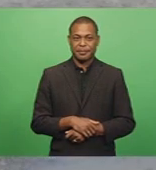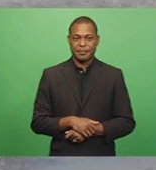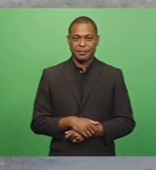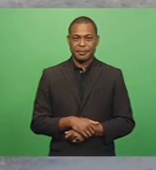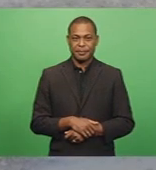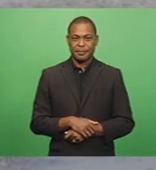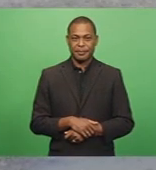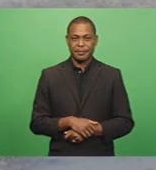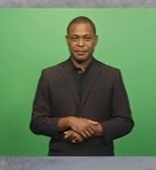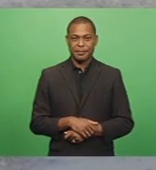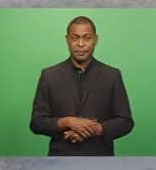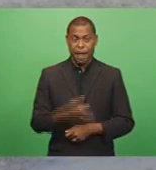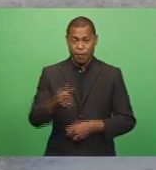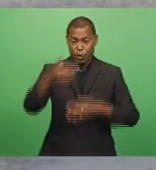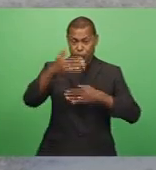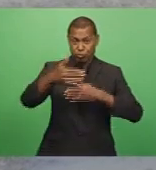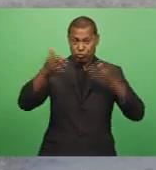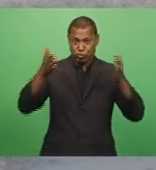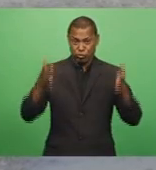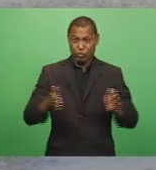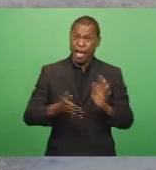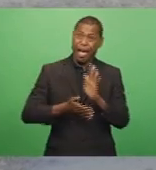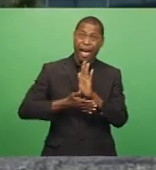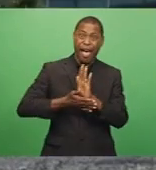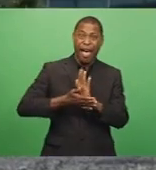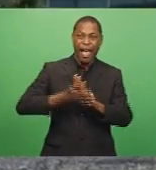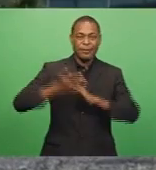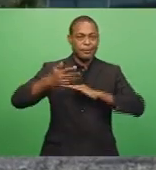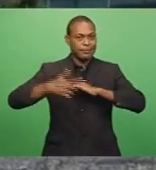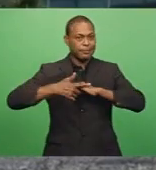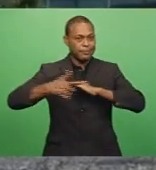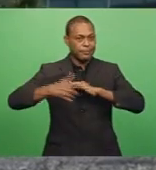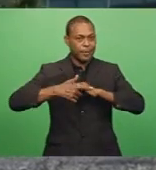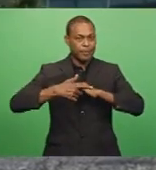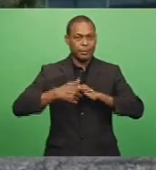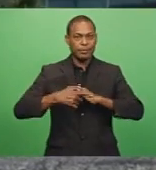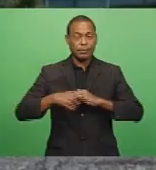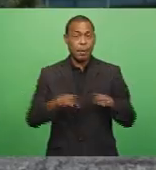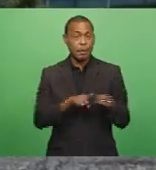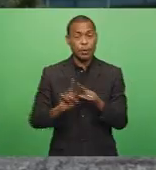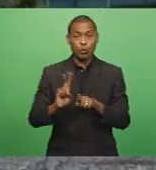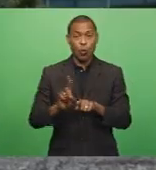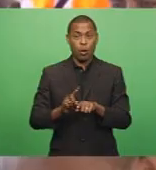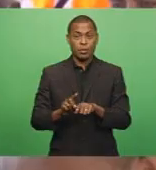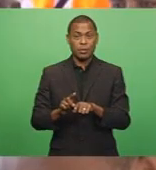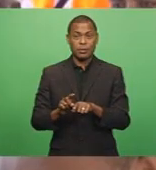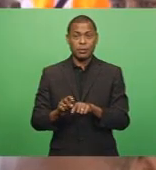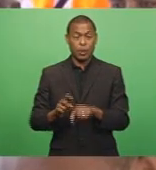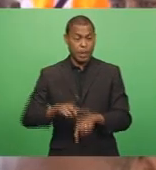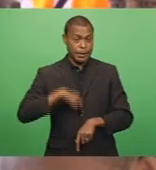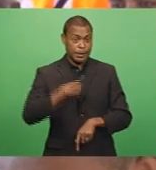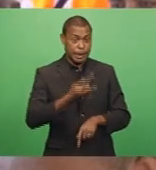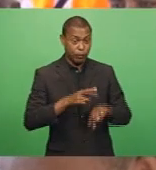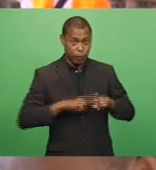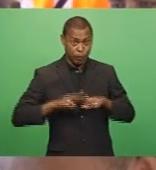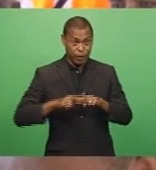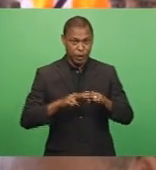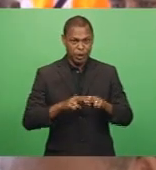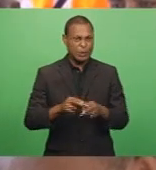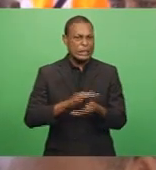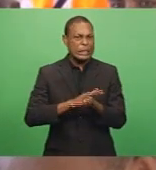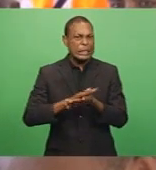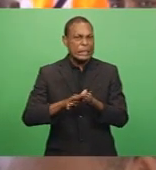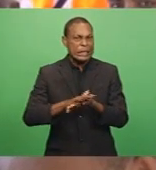Having a container yard of high standards will mean that containers exported from Fiji will be cleaner and be